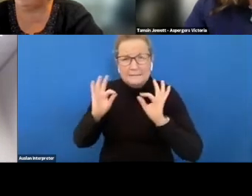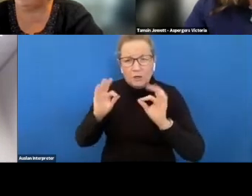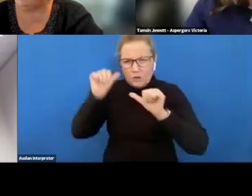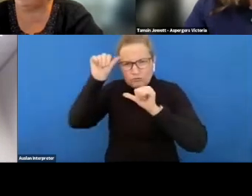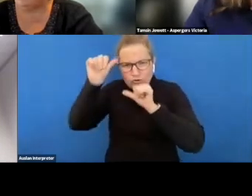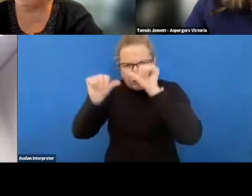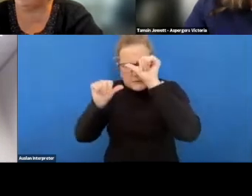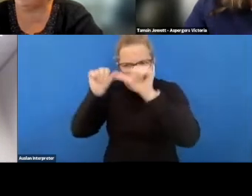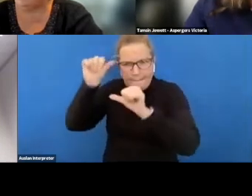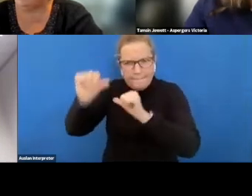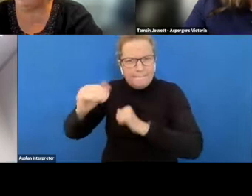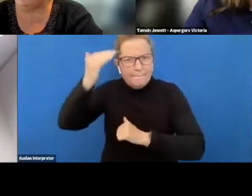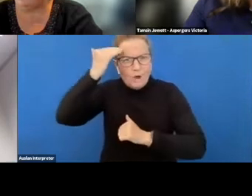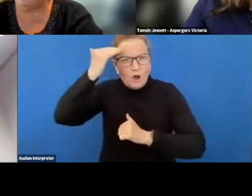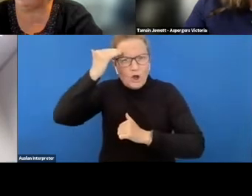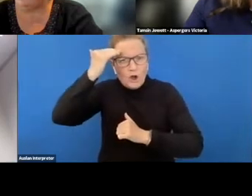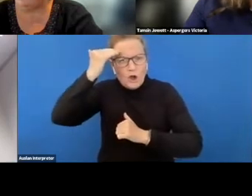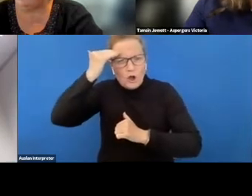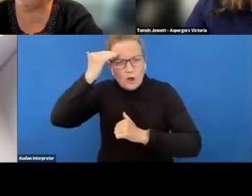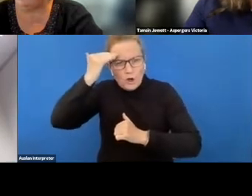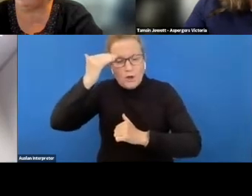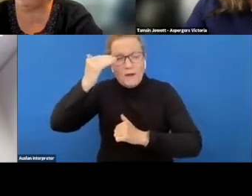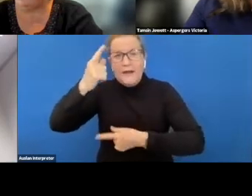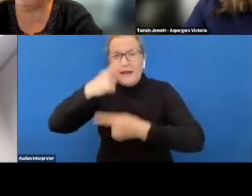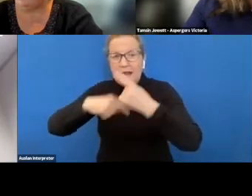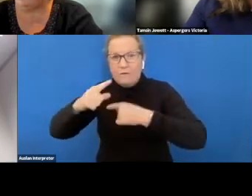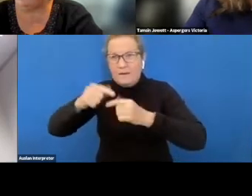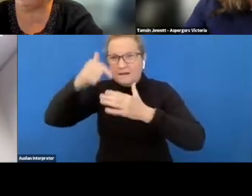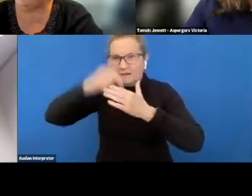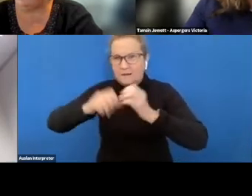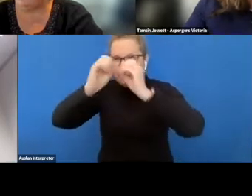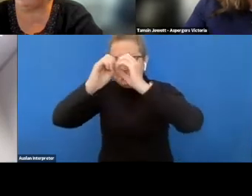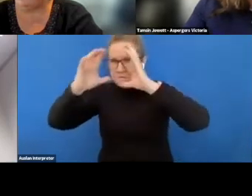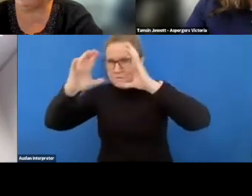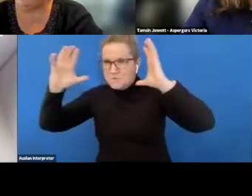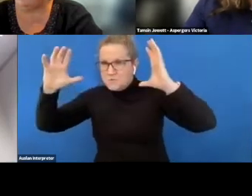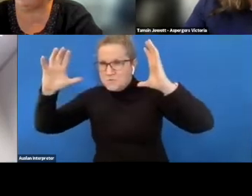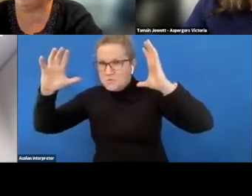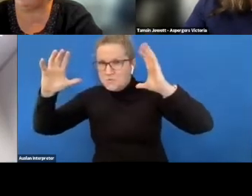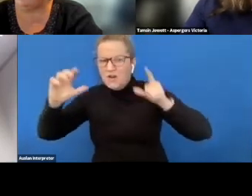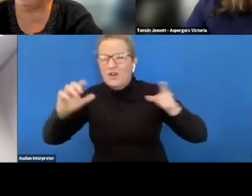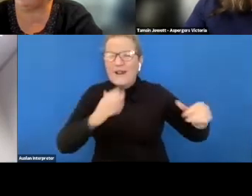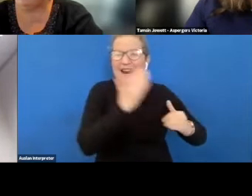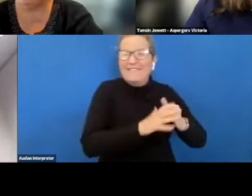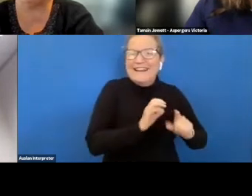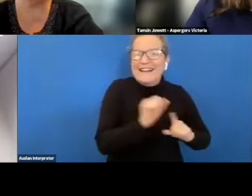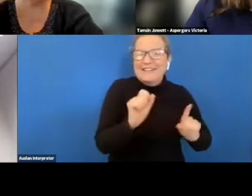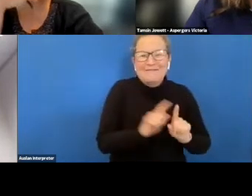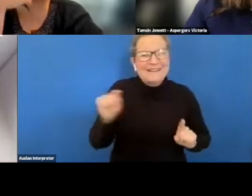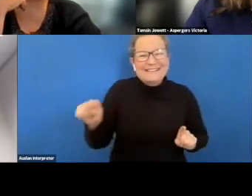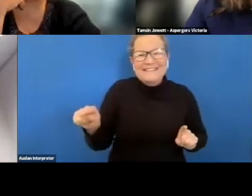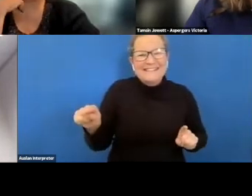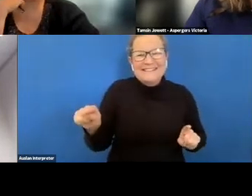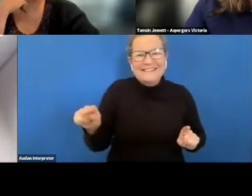and they see information and detail and systems that neurotypicals miss they also miss social